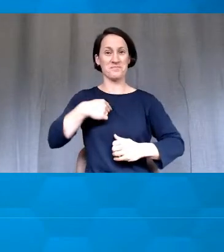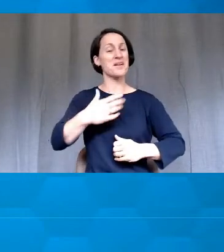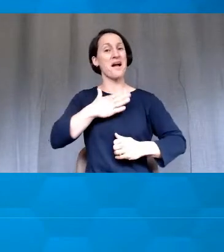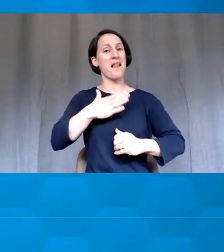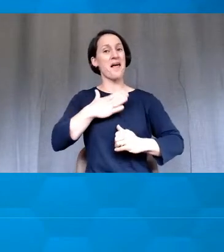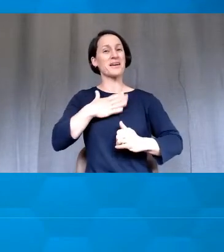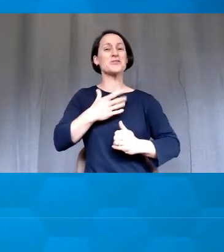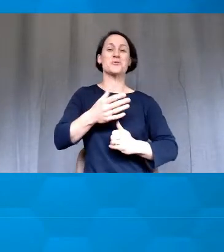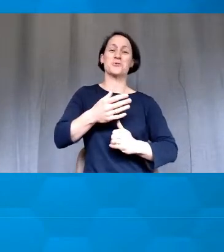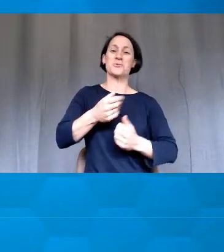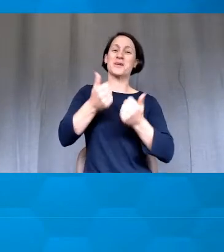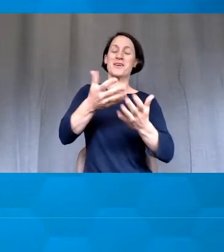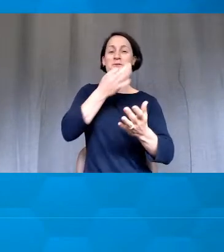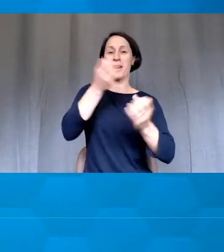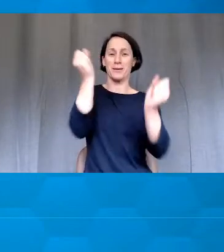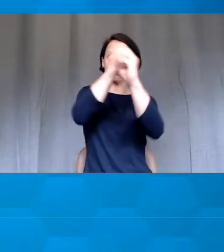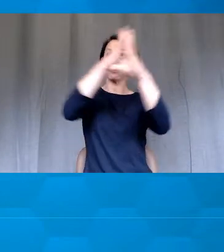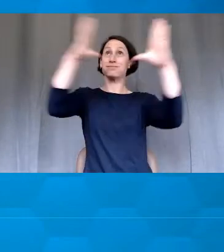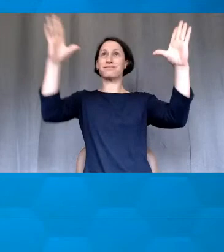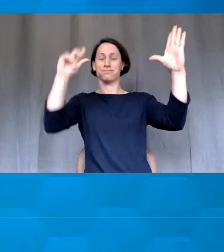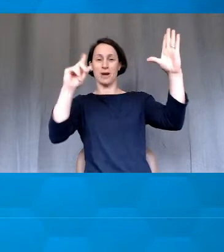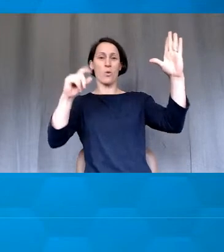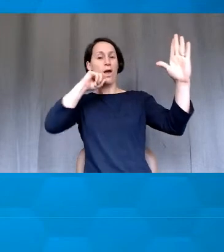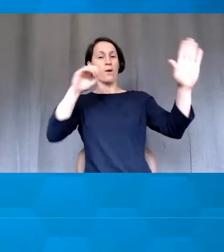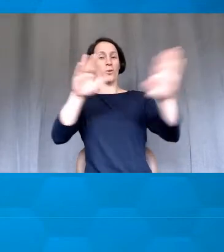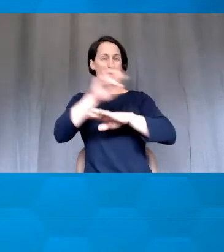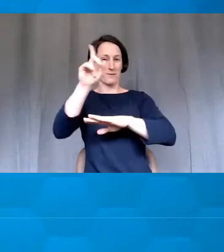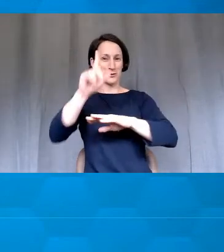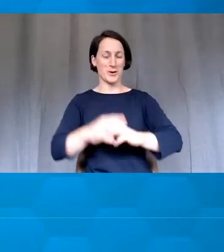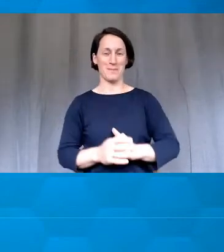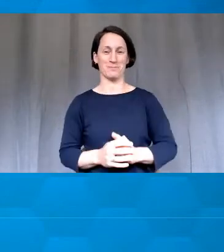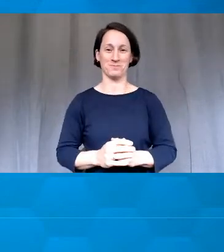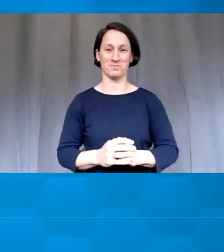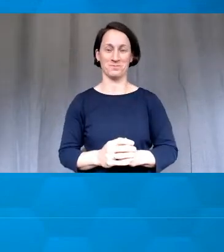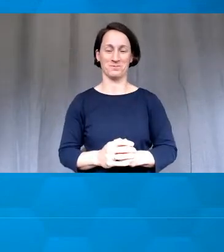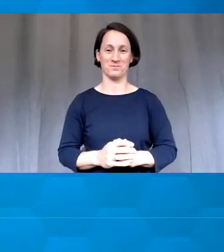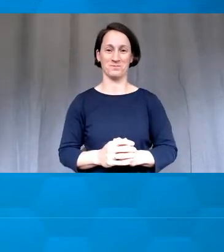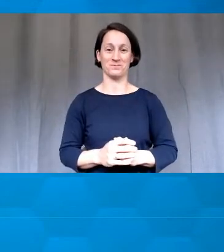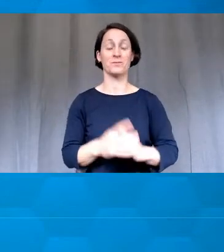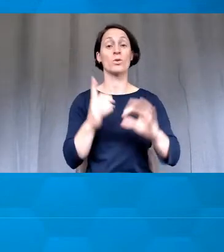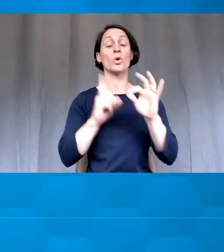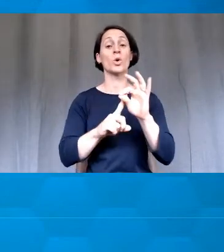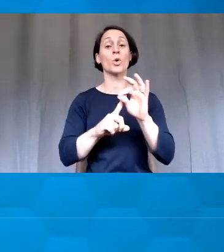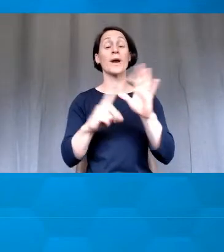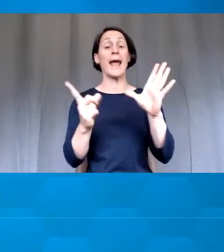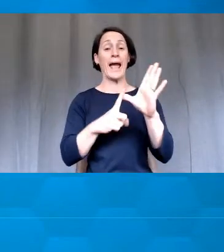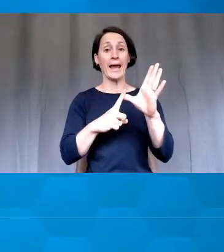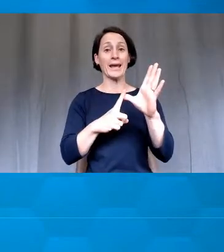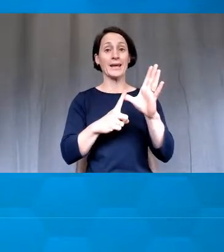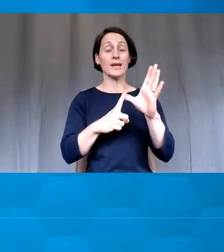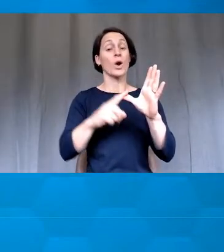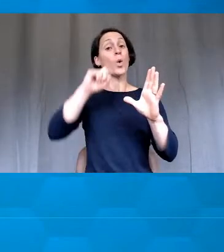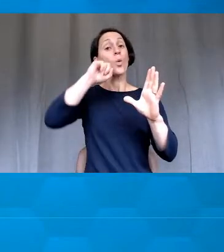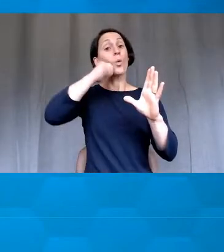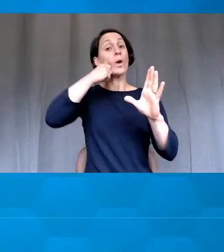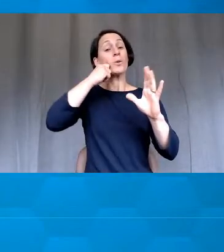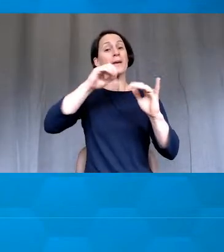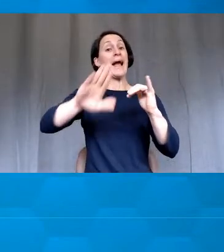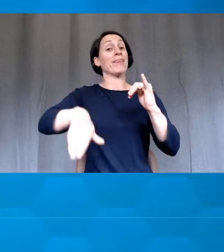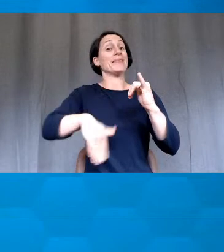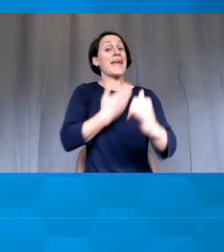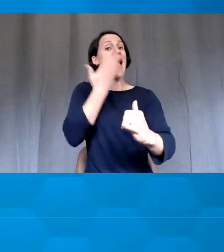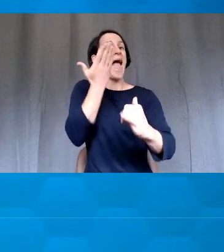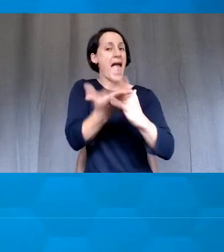overview, so that's what I'm hoping to cover. Just note that the Q&A will be at the end of the whole